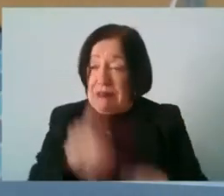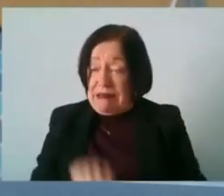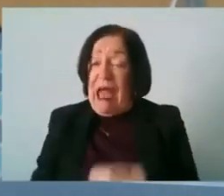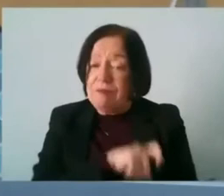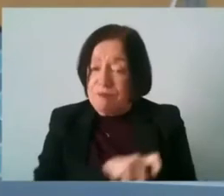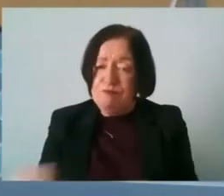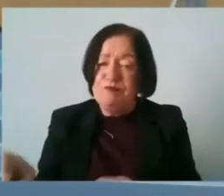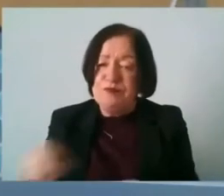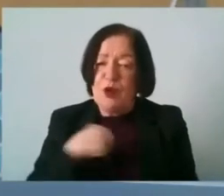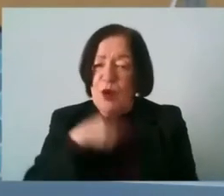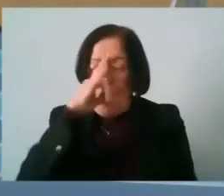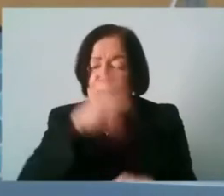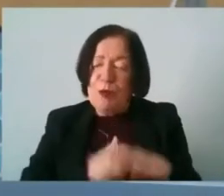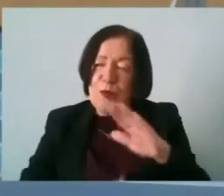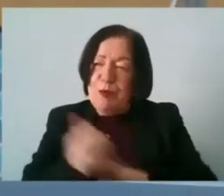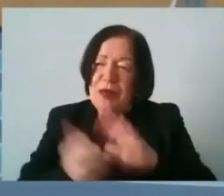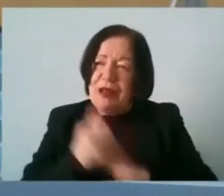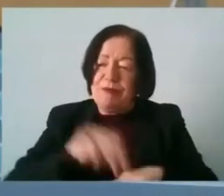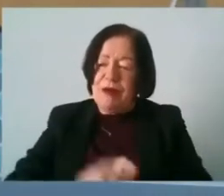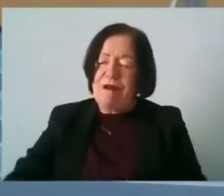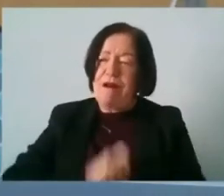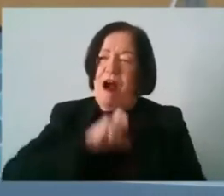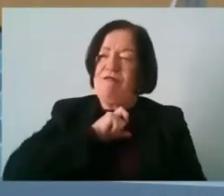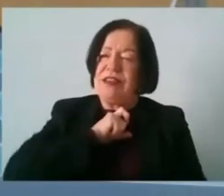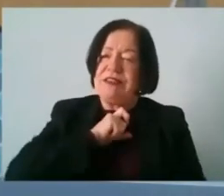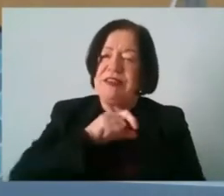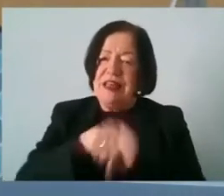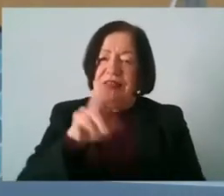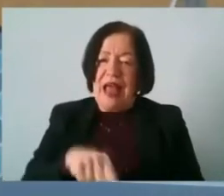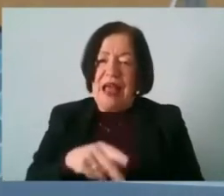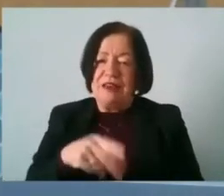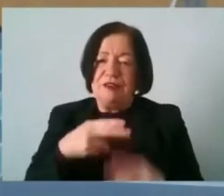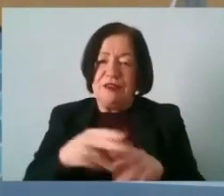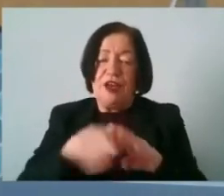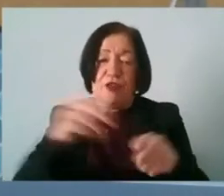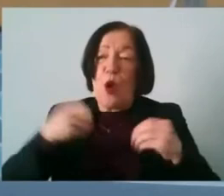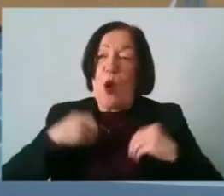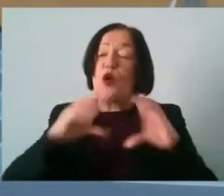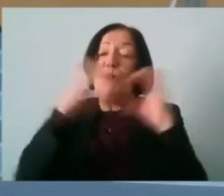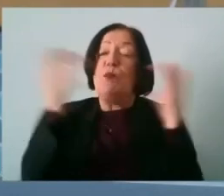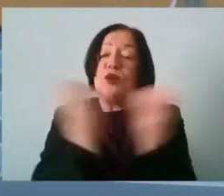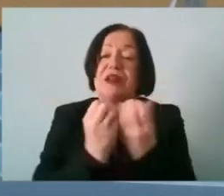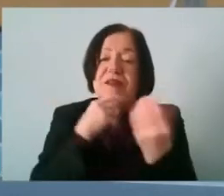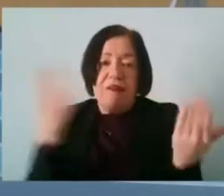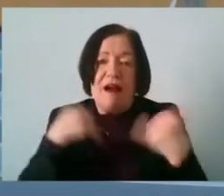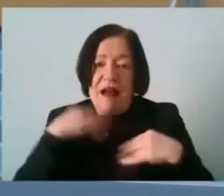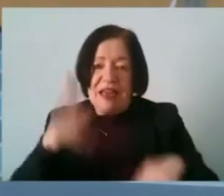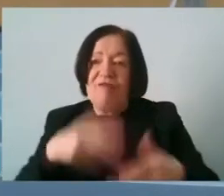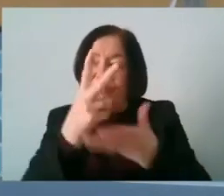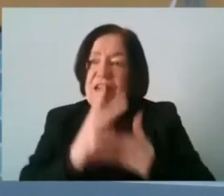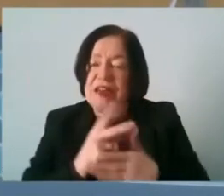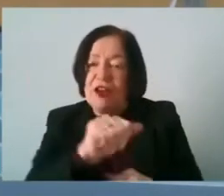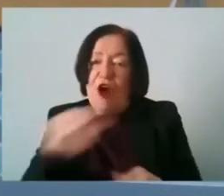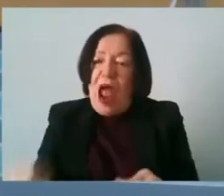we were hoping to build greater confidence in them so that they can go out within their wider community and say i can volunteer in your space or